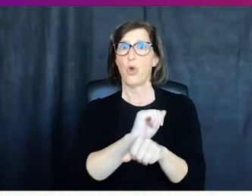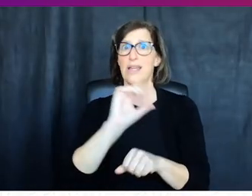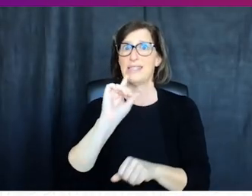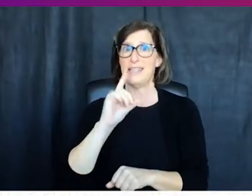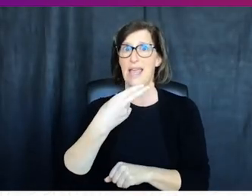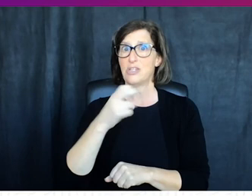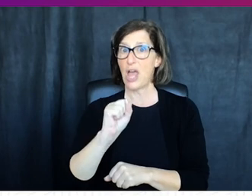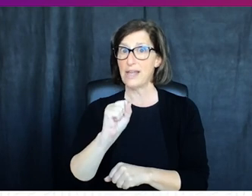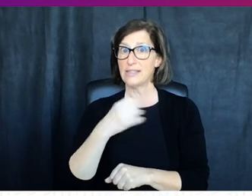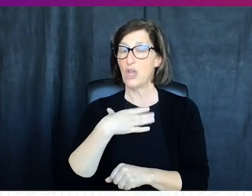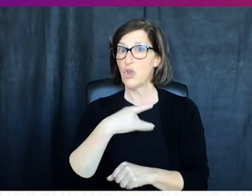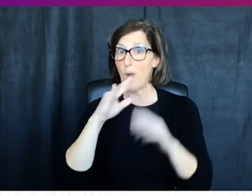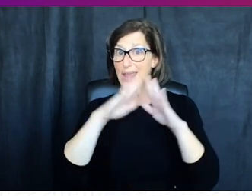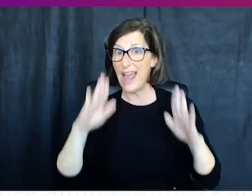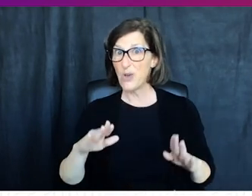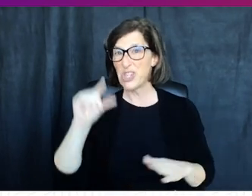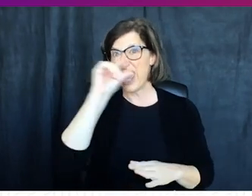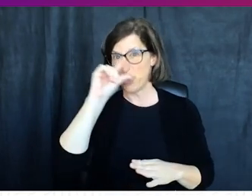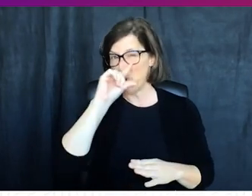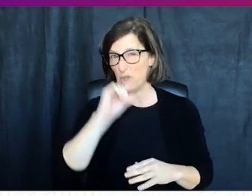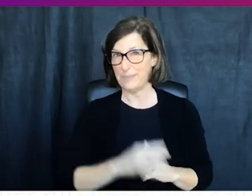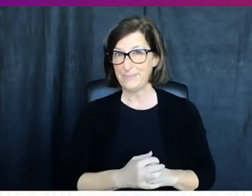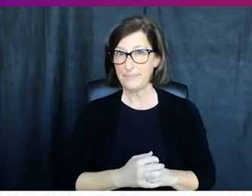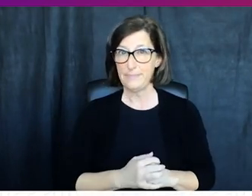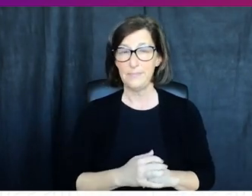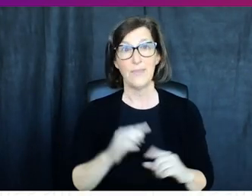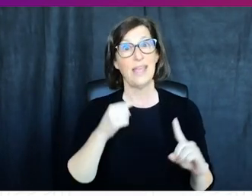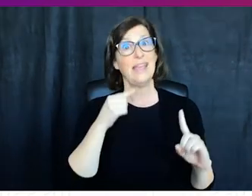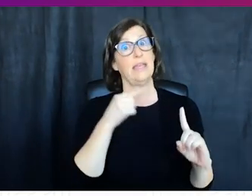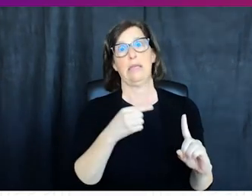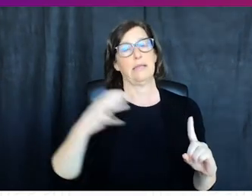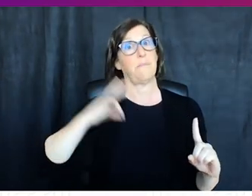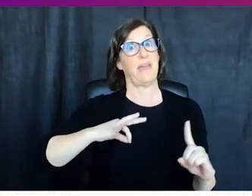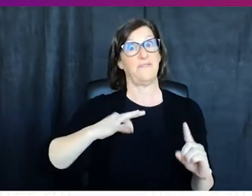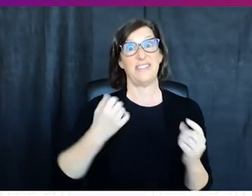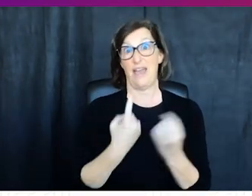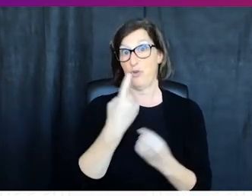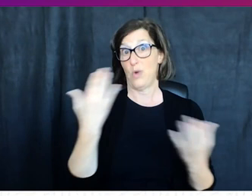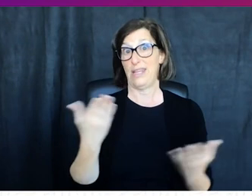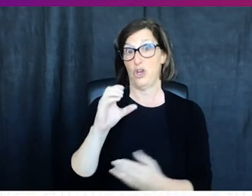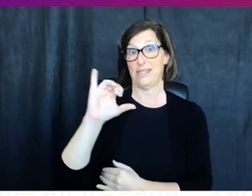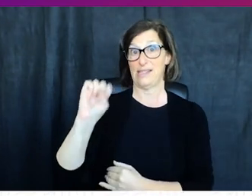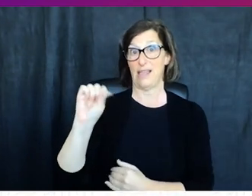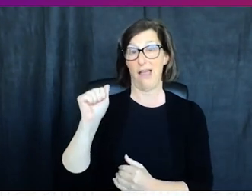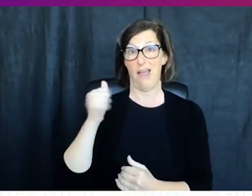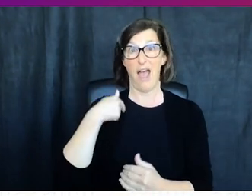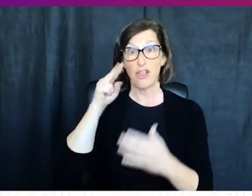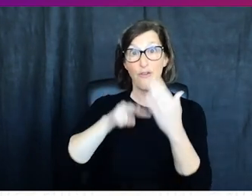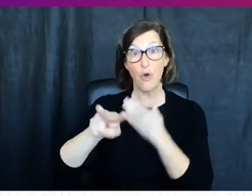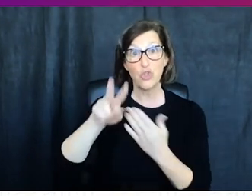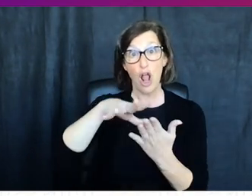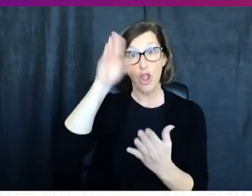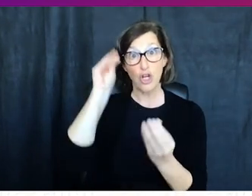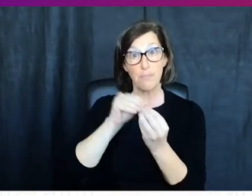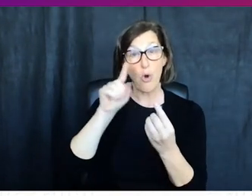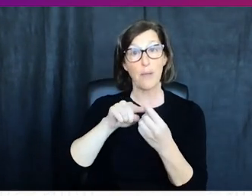at dhs the white house and even google now grant is a huge asset to all us at cisa i look forward to learning more about